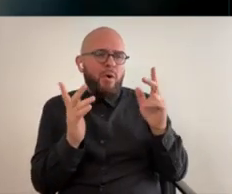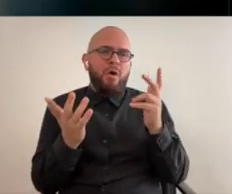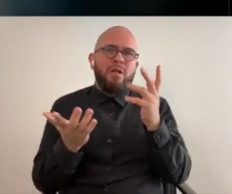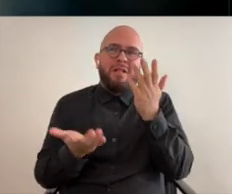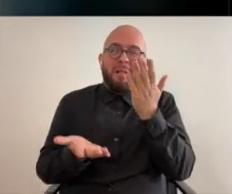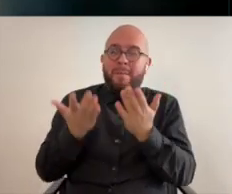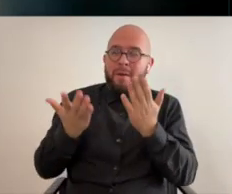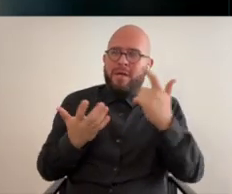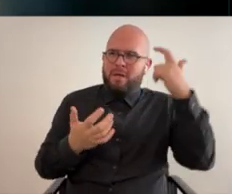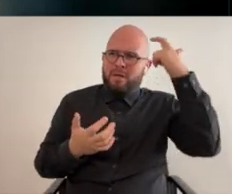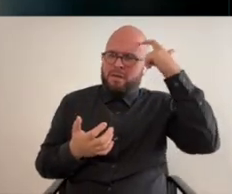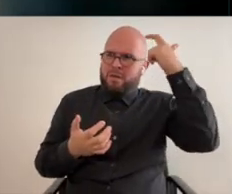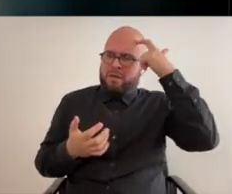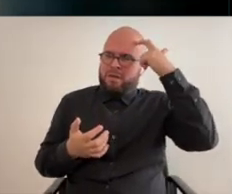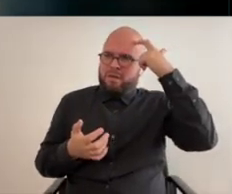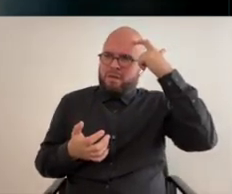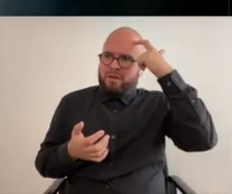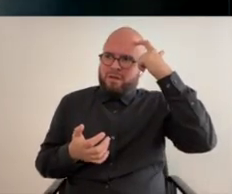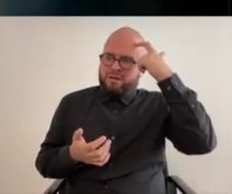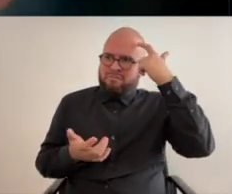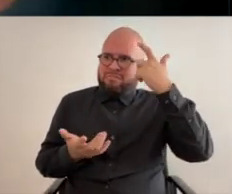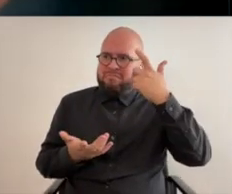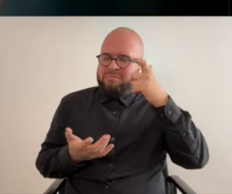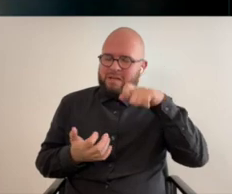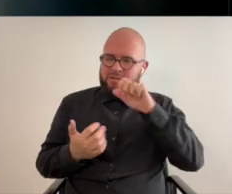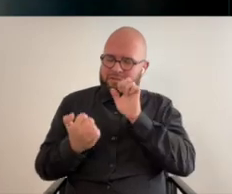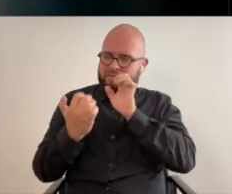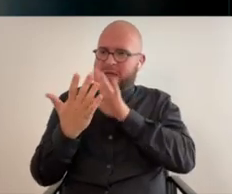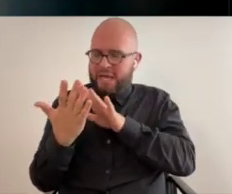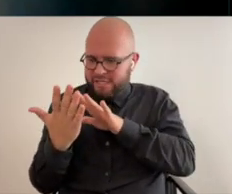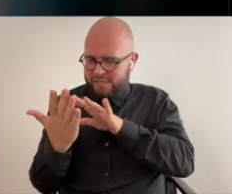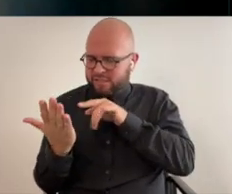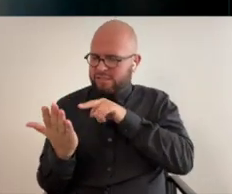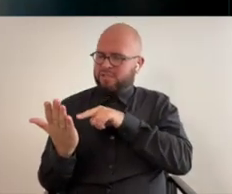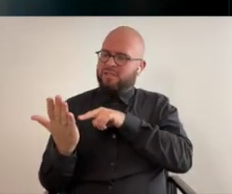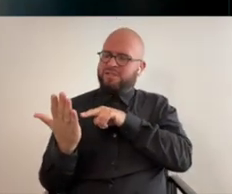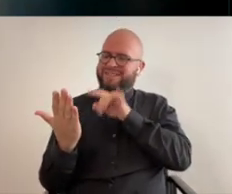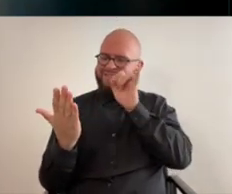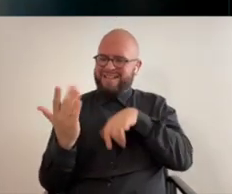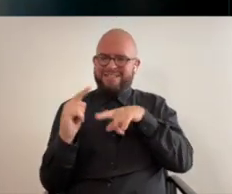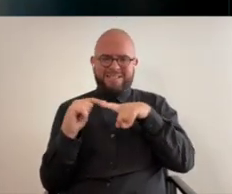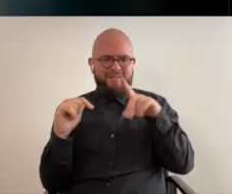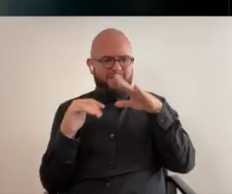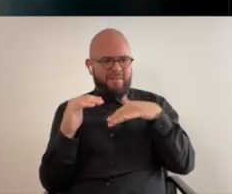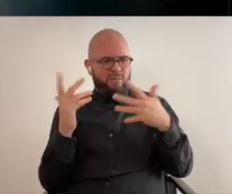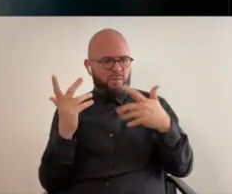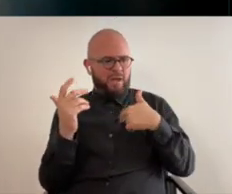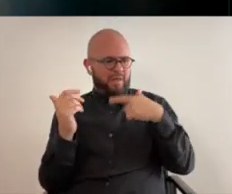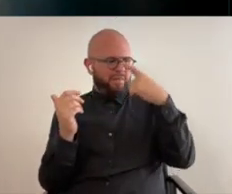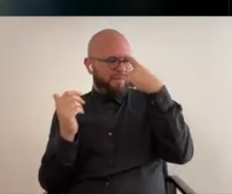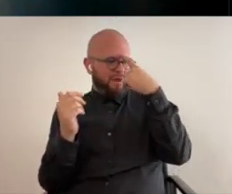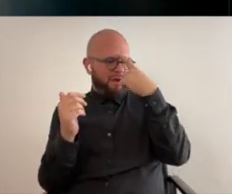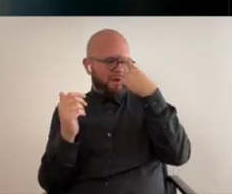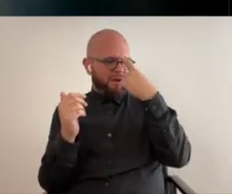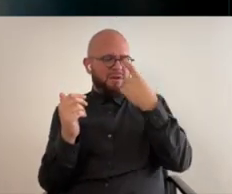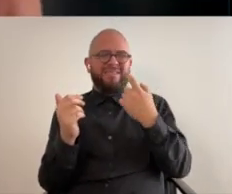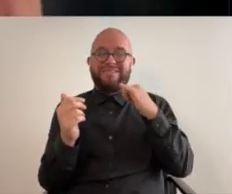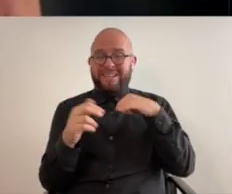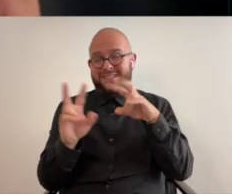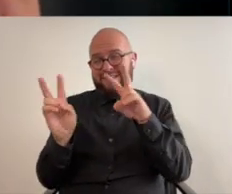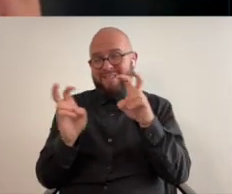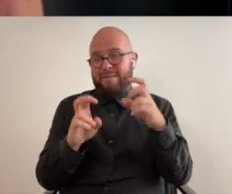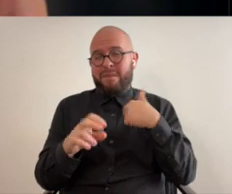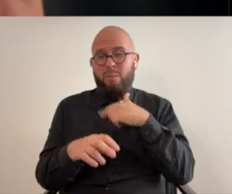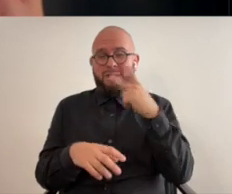on some even subconscious level confront this is different from how i thought things were